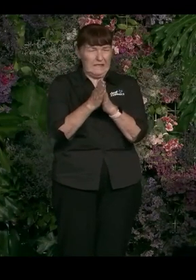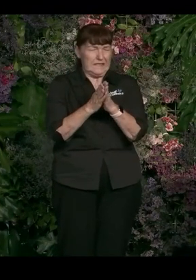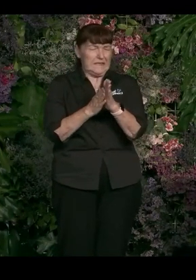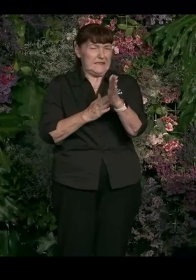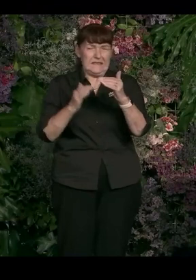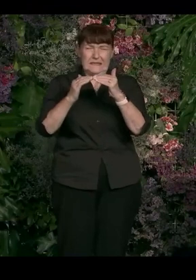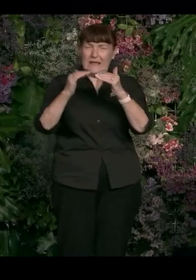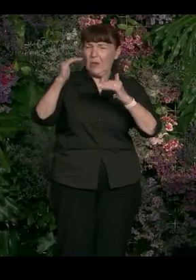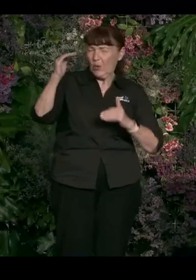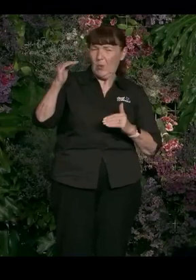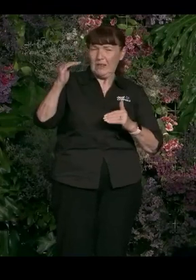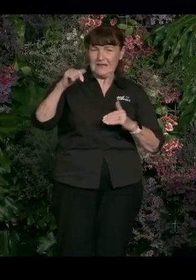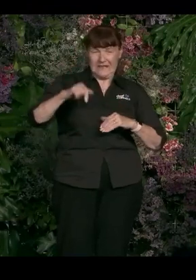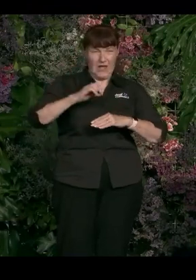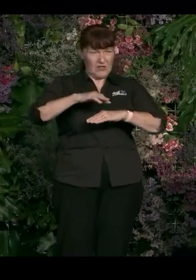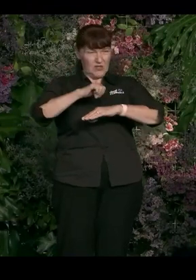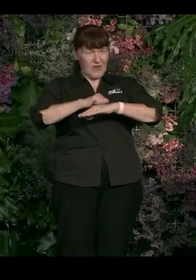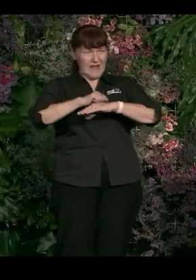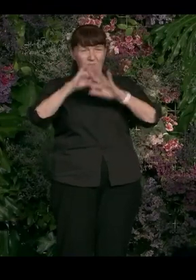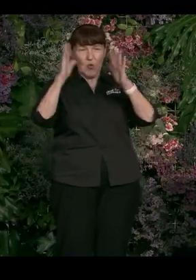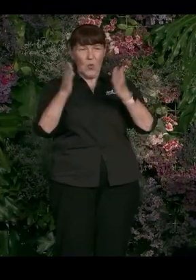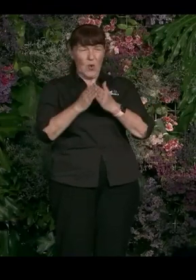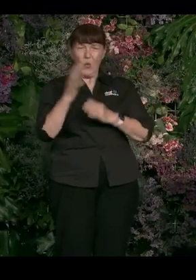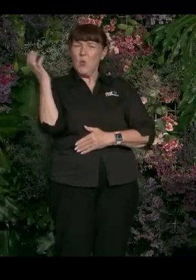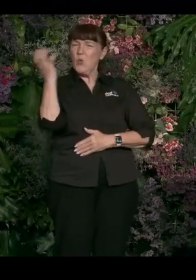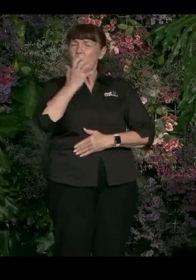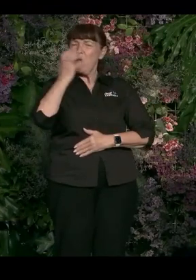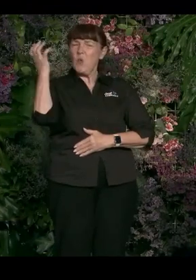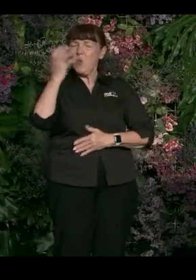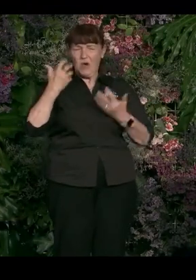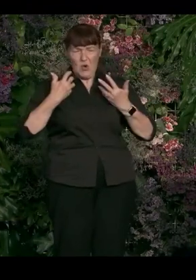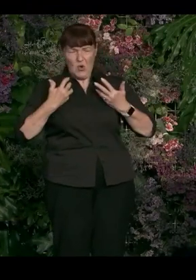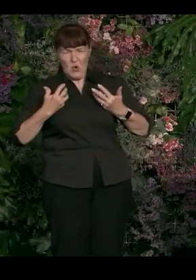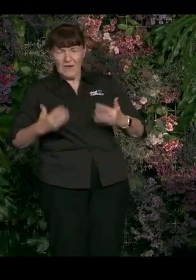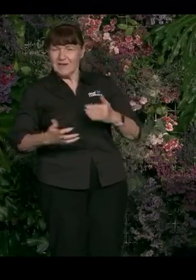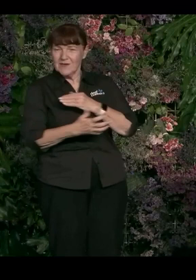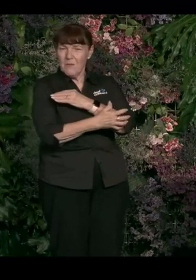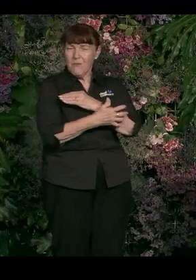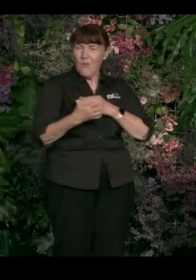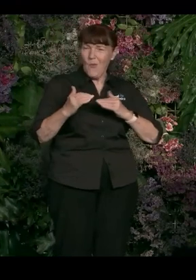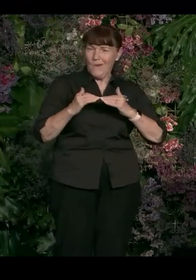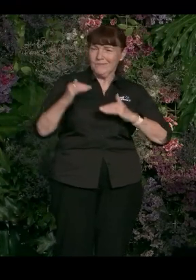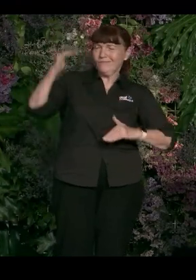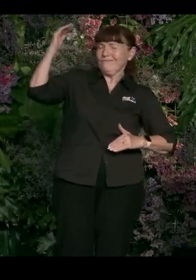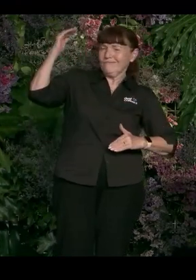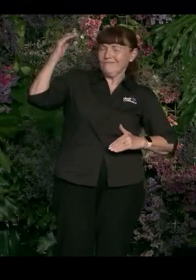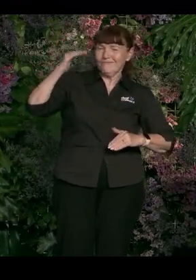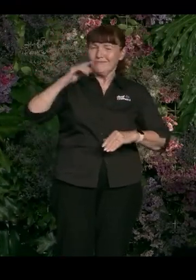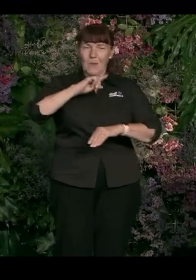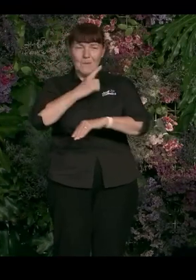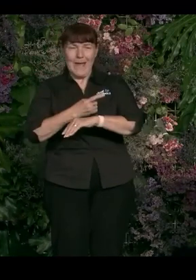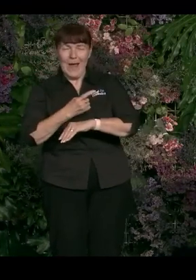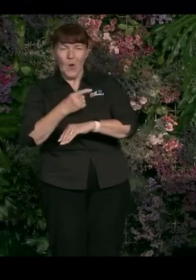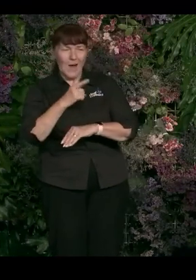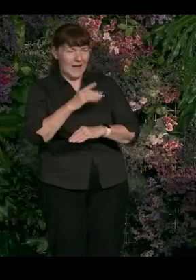and in the world, dramatically rising inequality. And so if it's the case